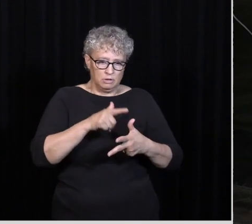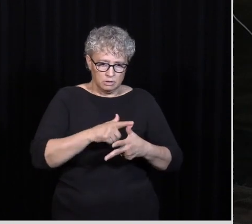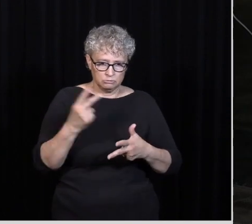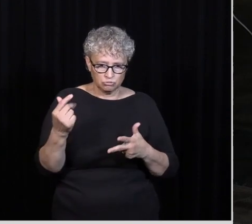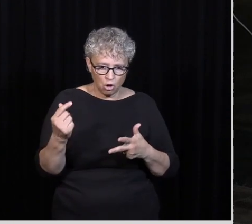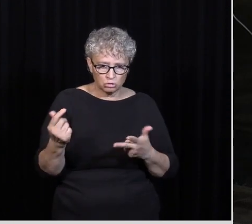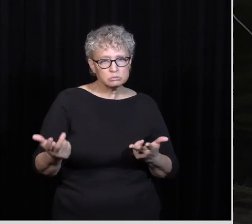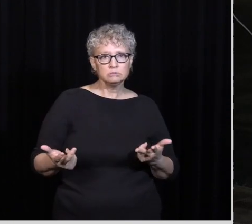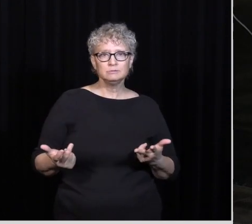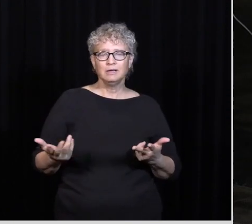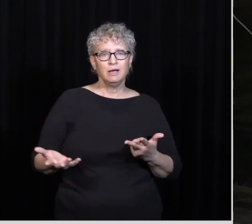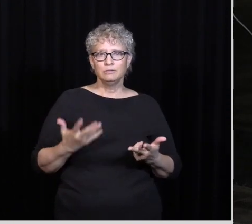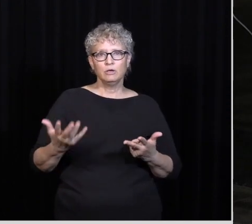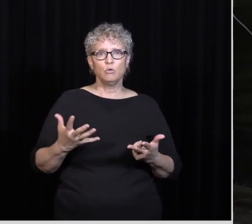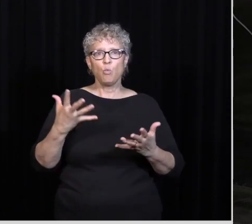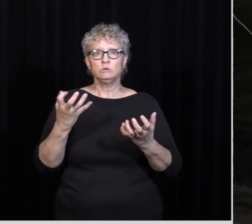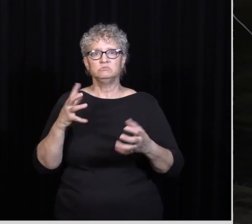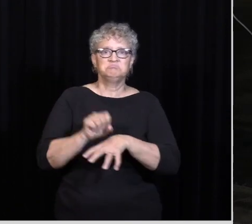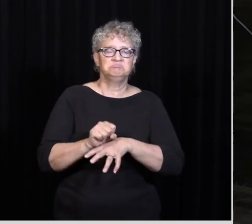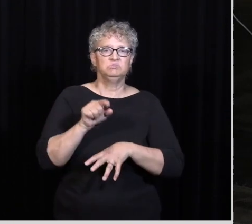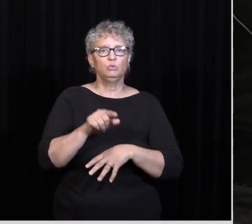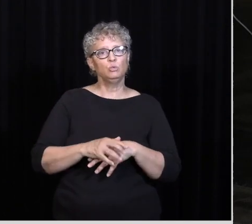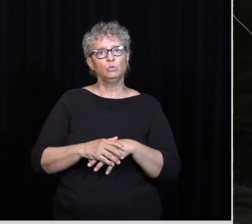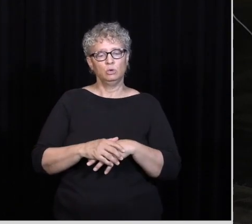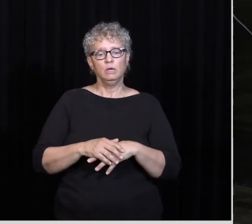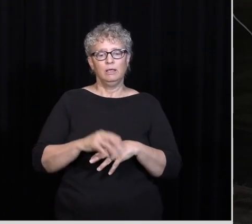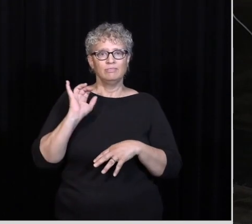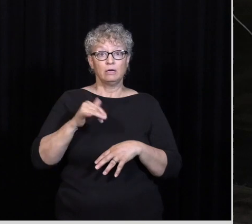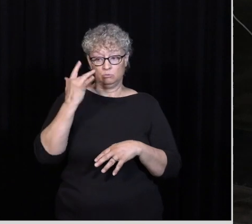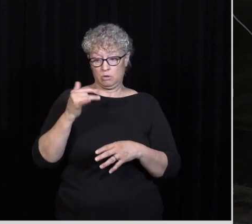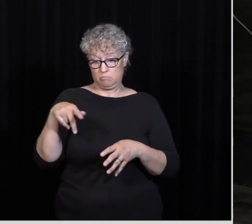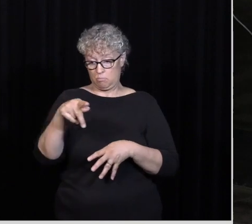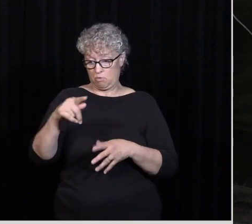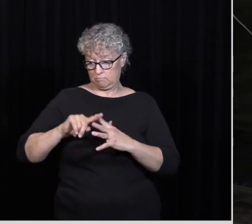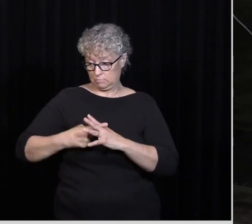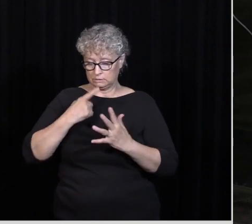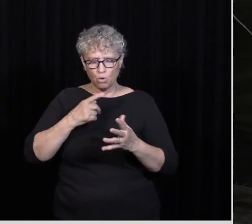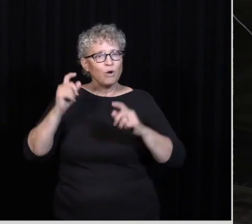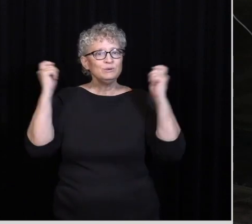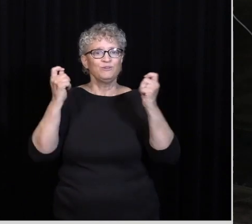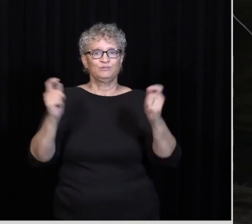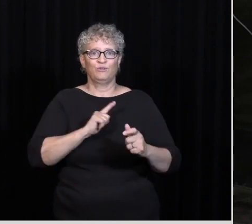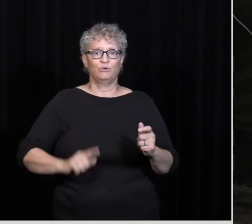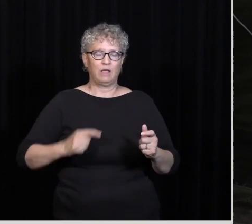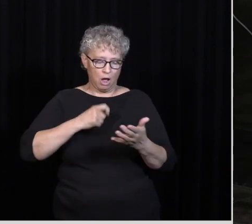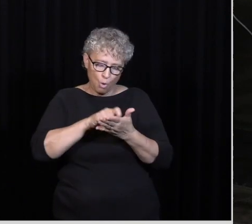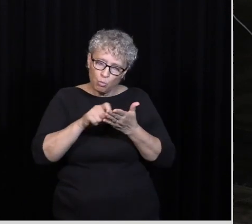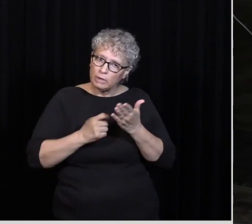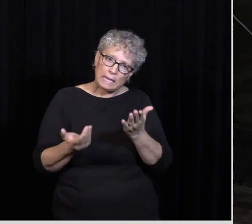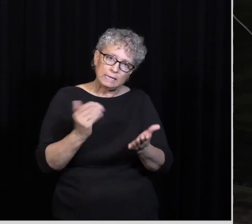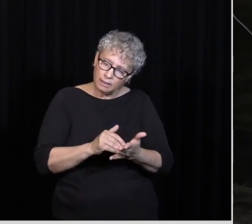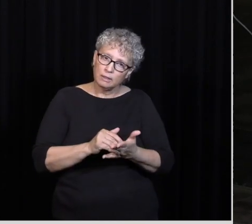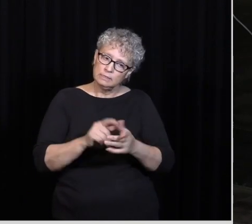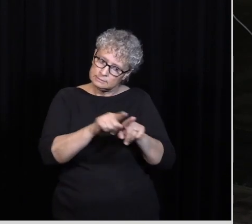The dogs They're out to get you Right This is why Paul In the very beginning He's like Rejoice in the Lord I'm going to write Again